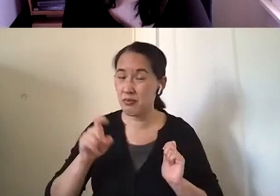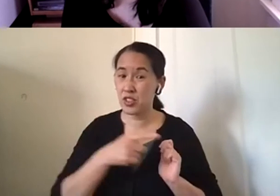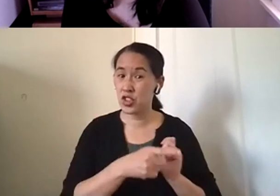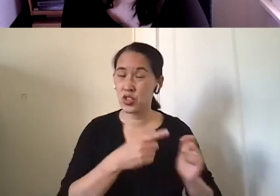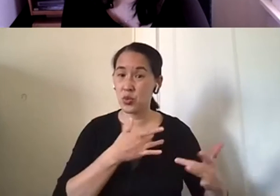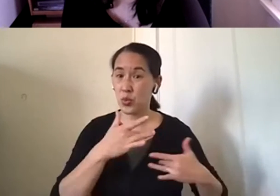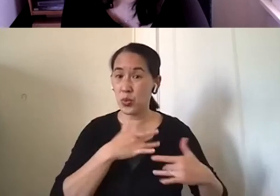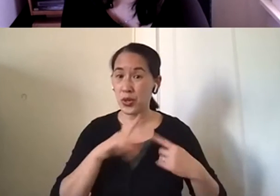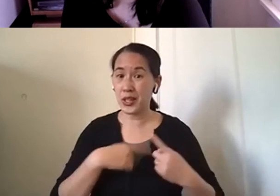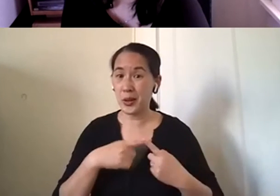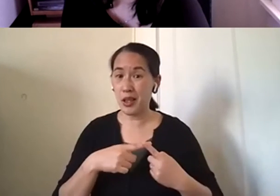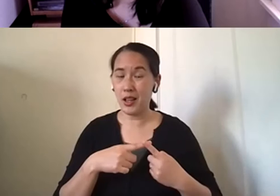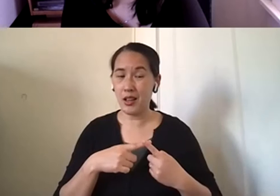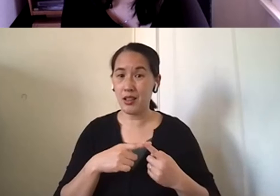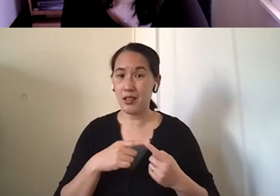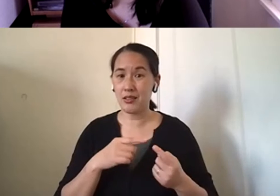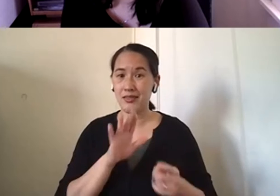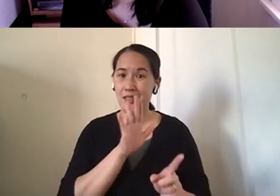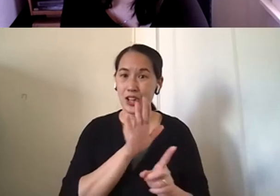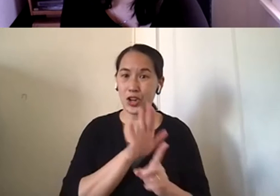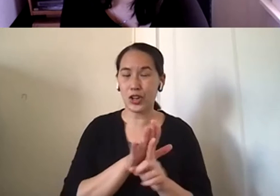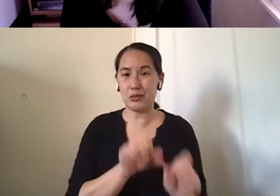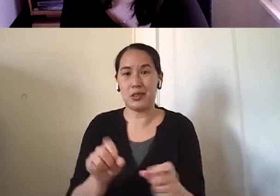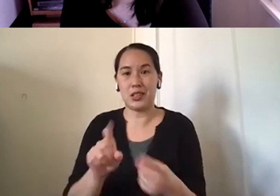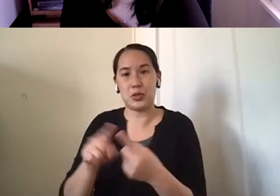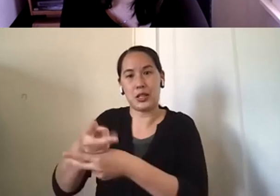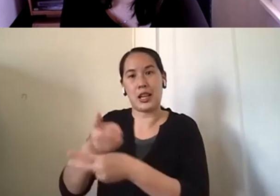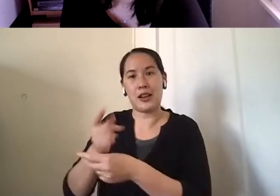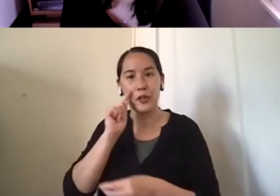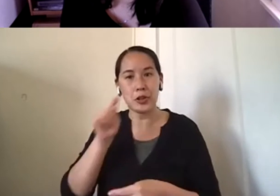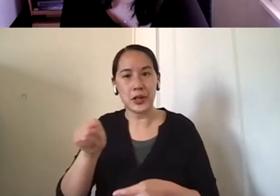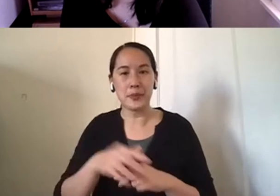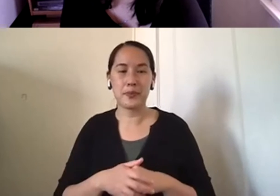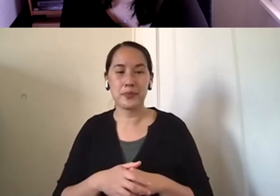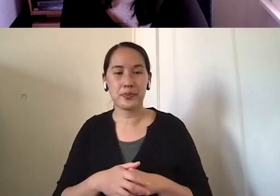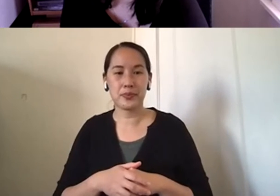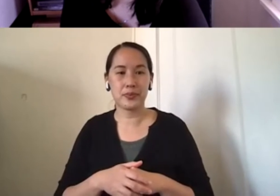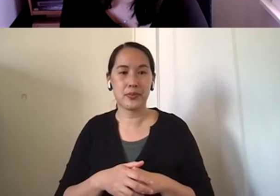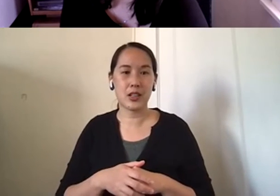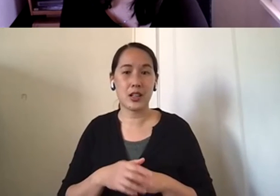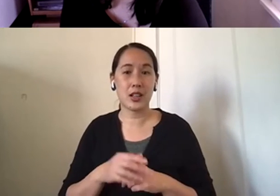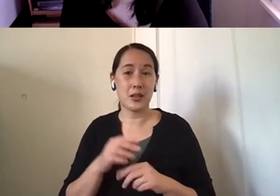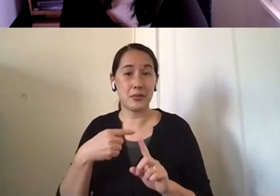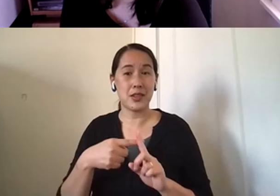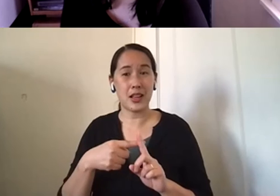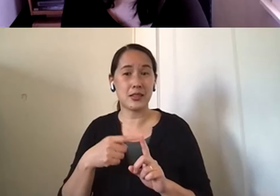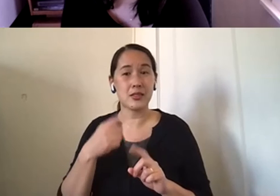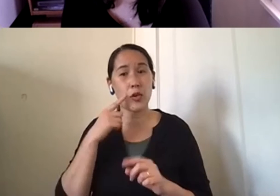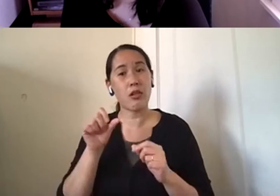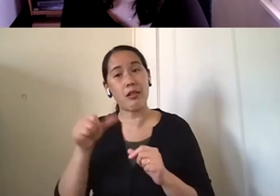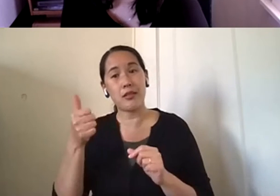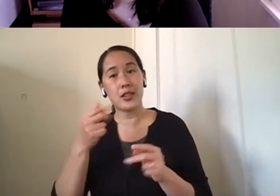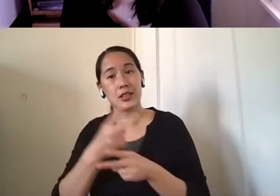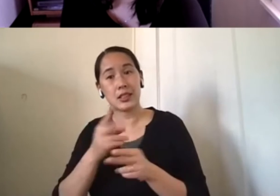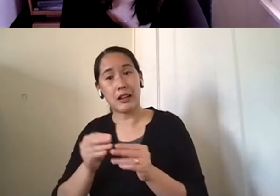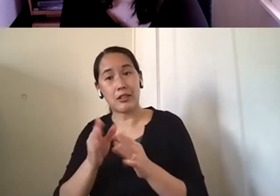being able to continue to care for him? And I guess a question about her, but just maybe also for caregivers that you've worked